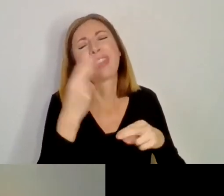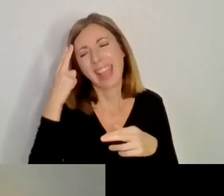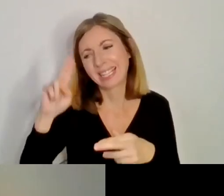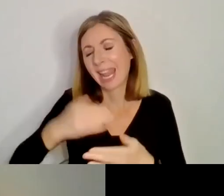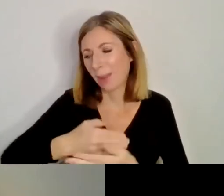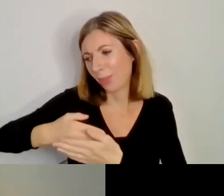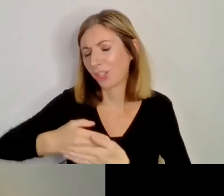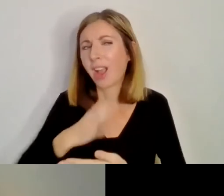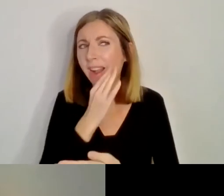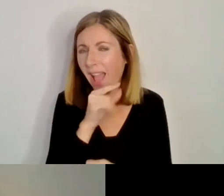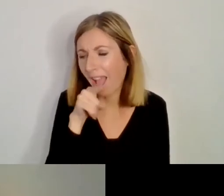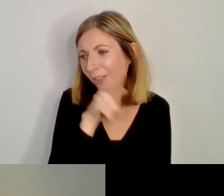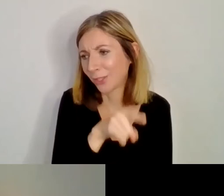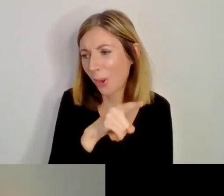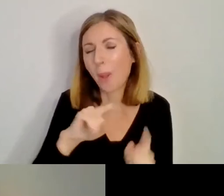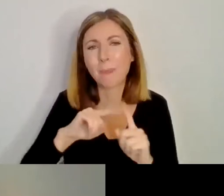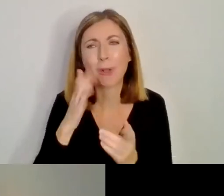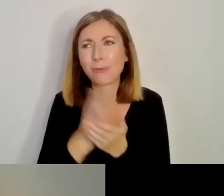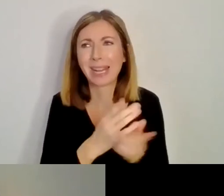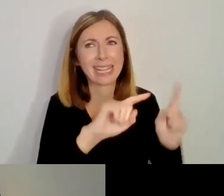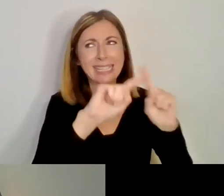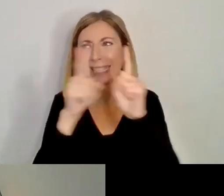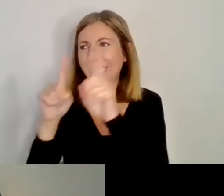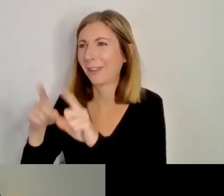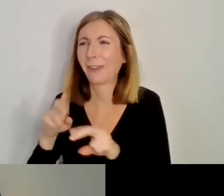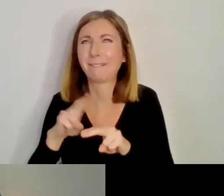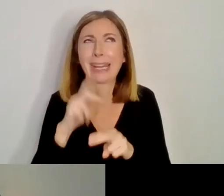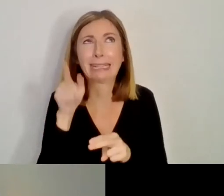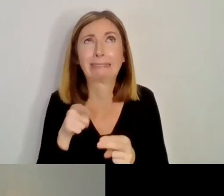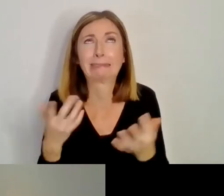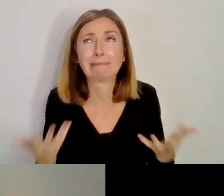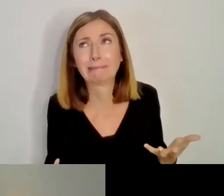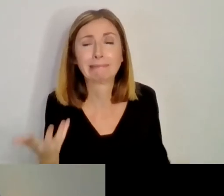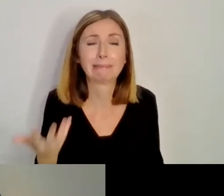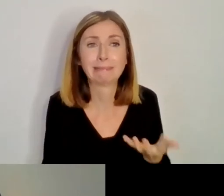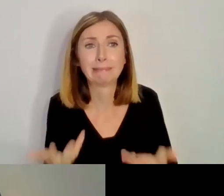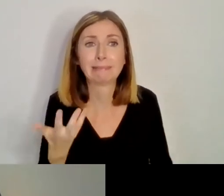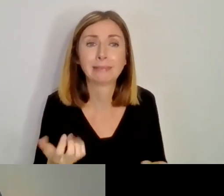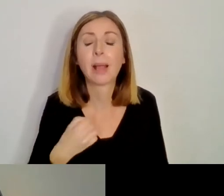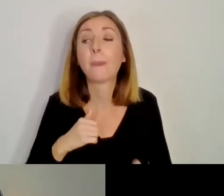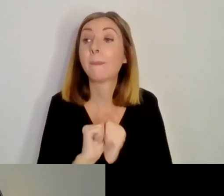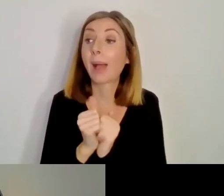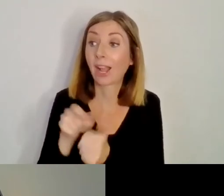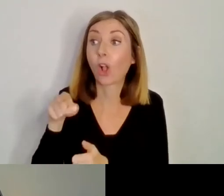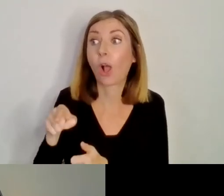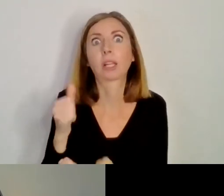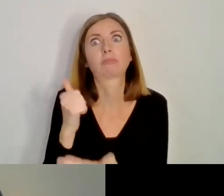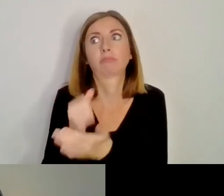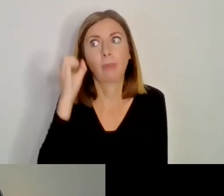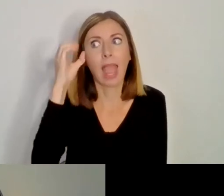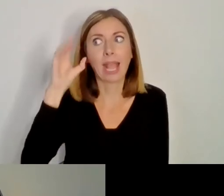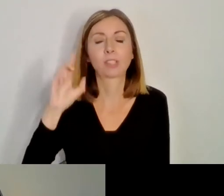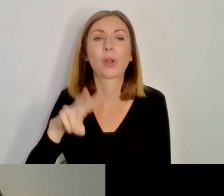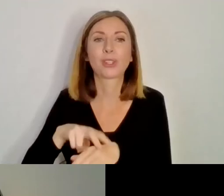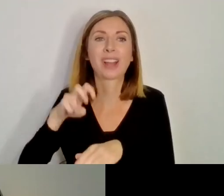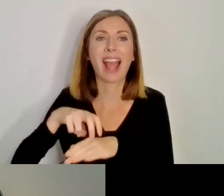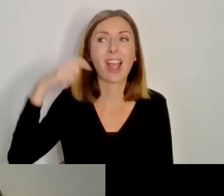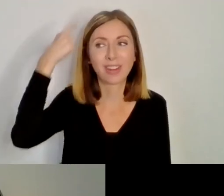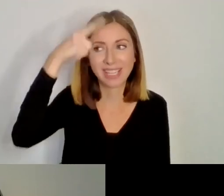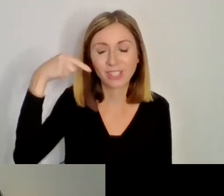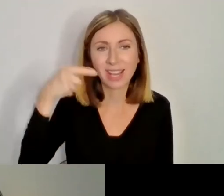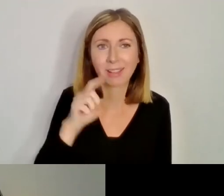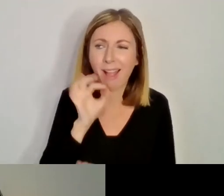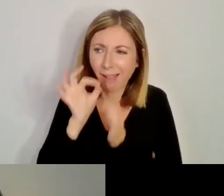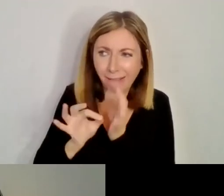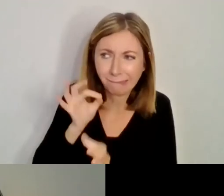you know, I have a colleague of mine, you know, he's probably actually one of the greatest experts on Irish Saints. And I have this image of him